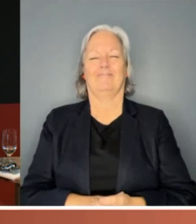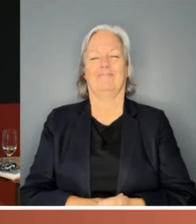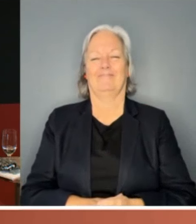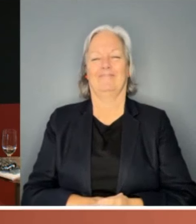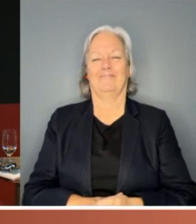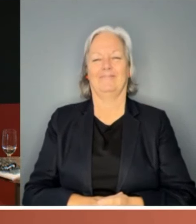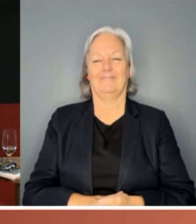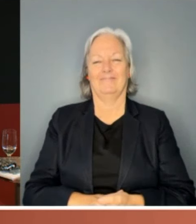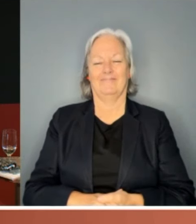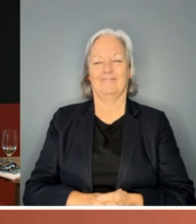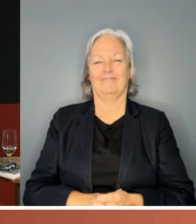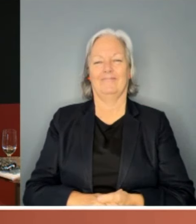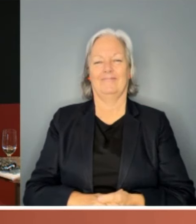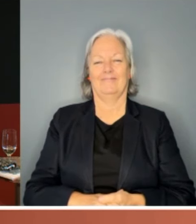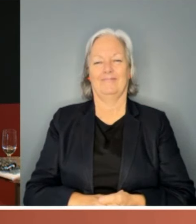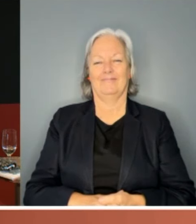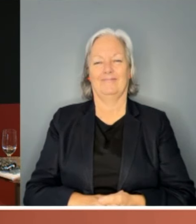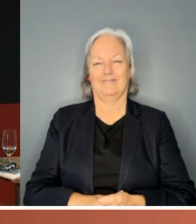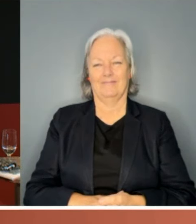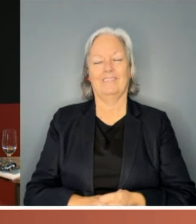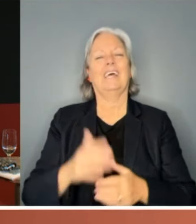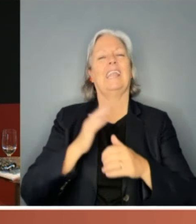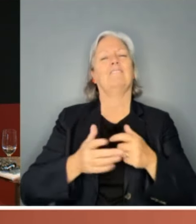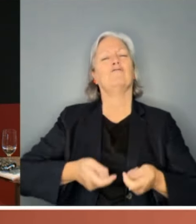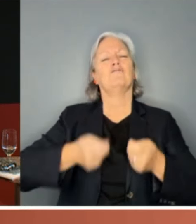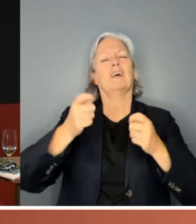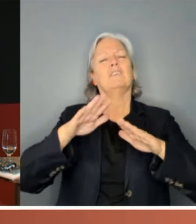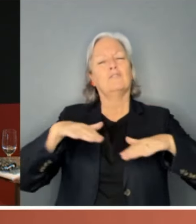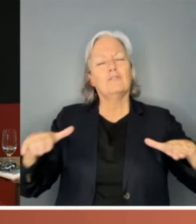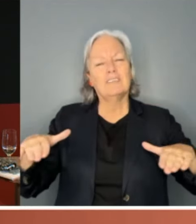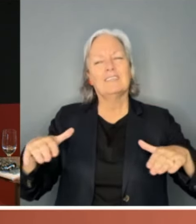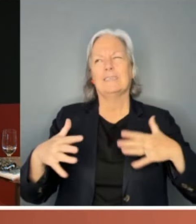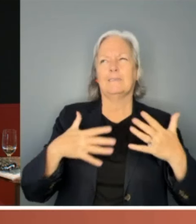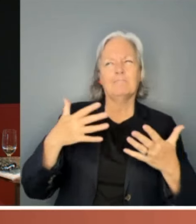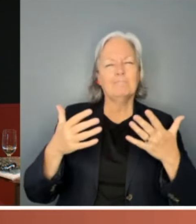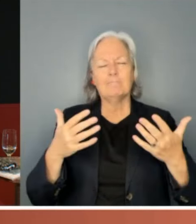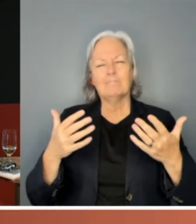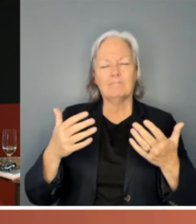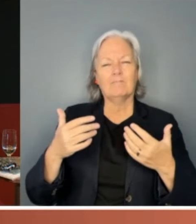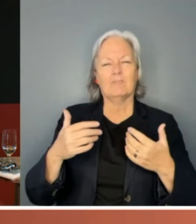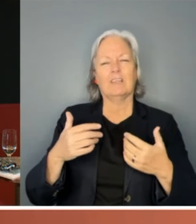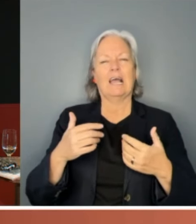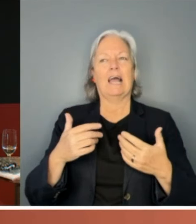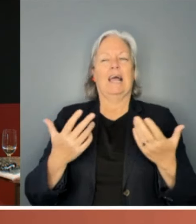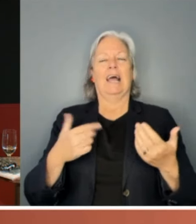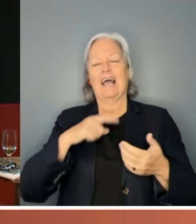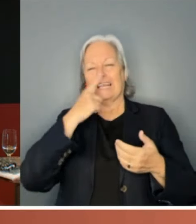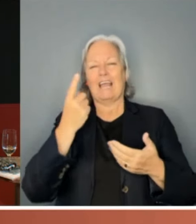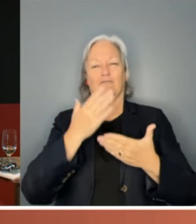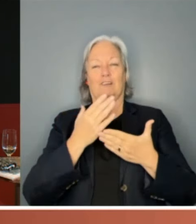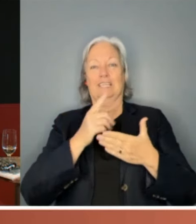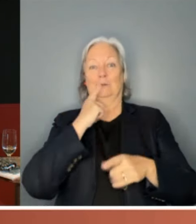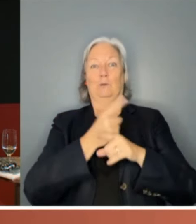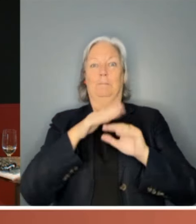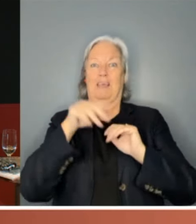having never raised kids, I don't have something qualified to say about that. But other